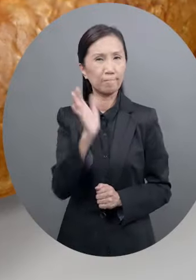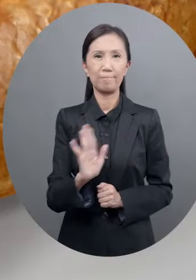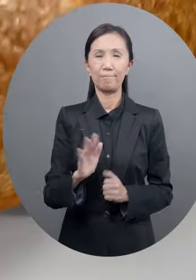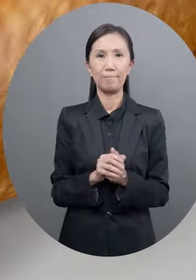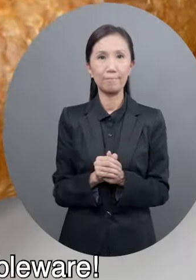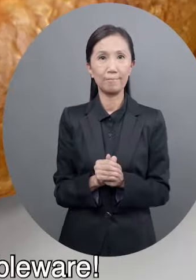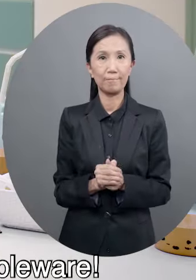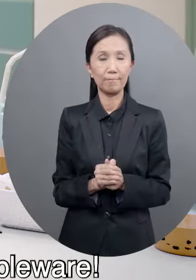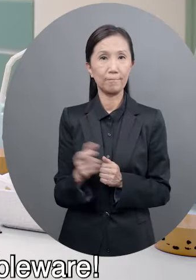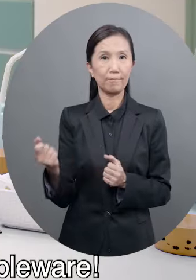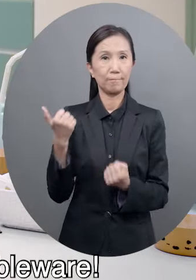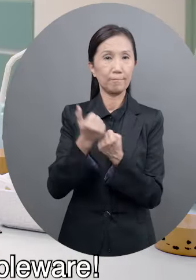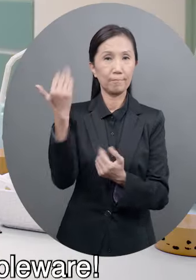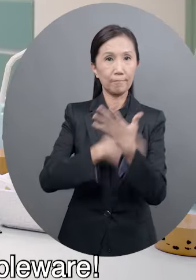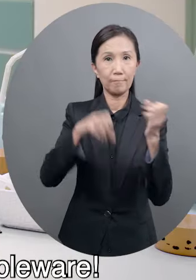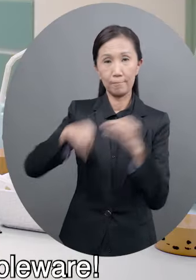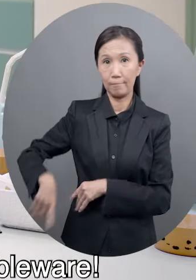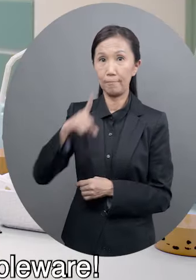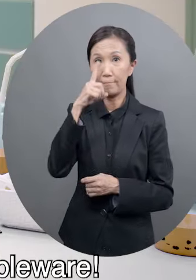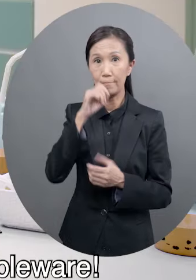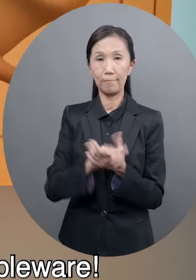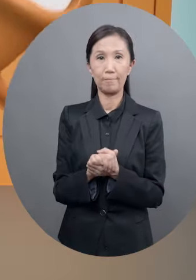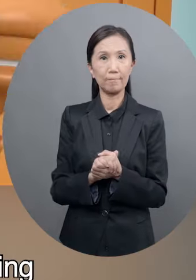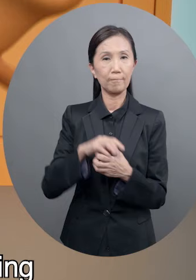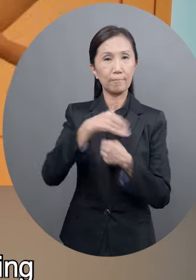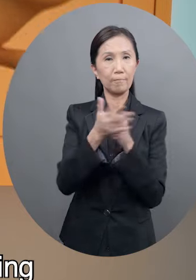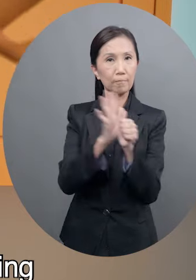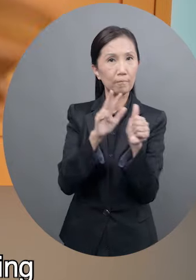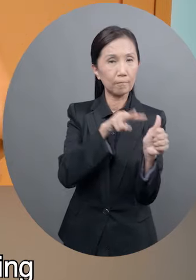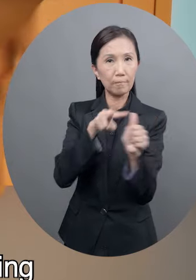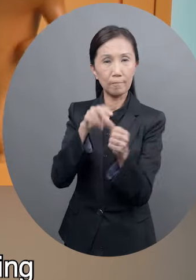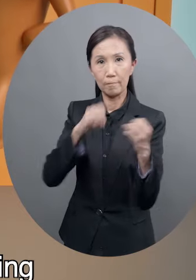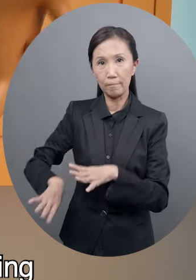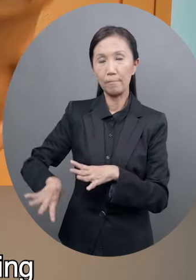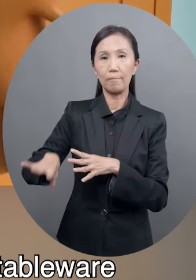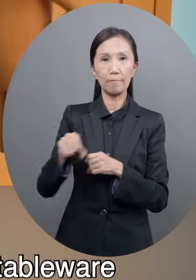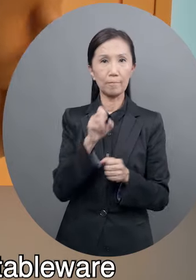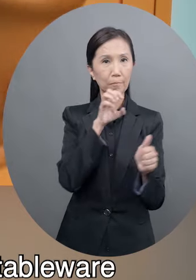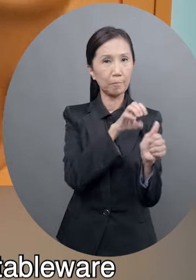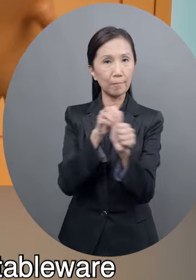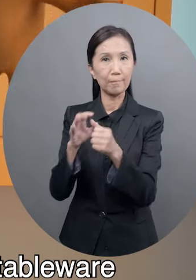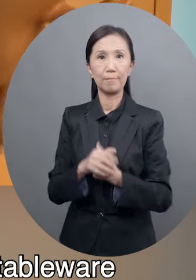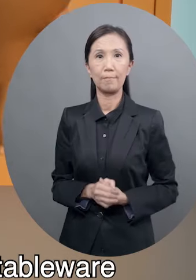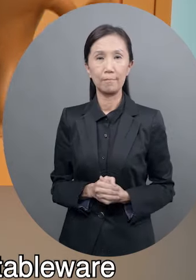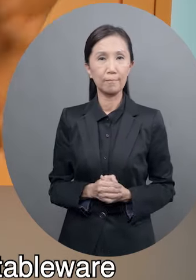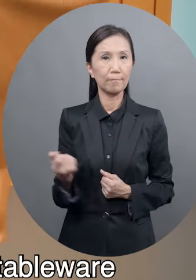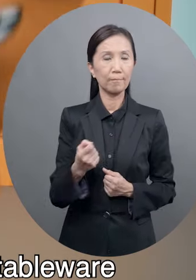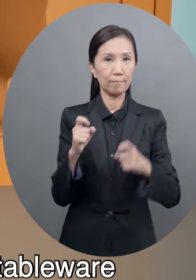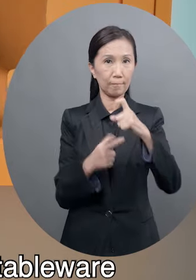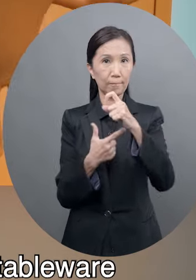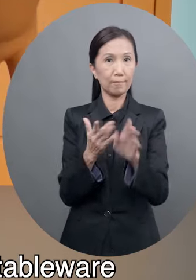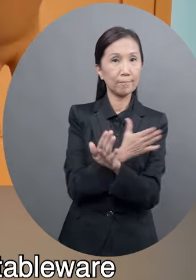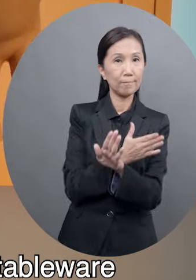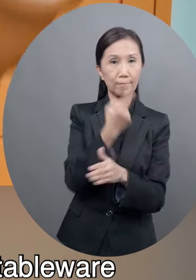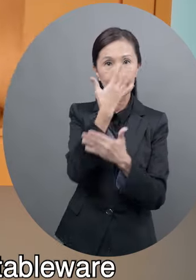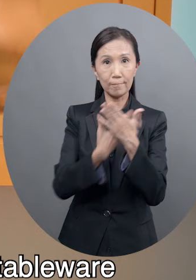see the consequences? Let's support reducing the use of disposable plastic tableware. The Environmental Protection Department is holding a public consultation on regulation